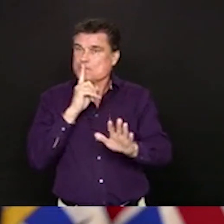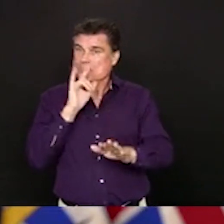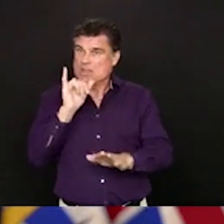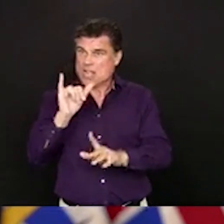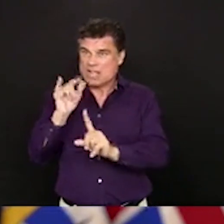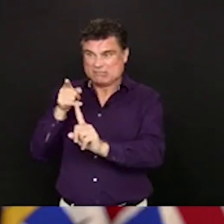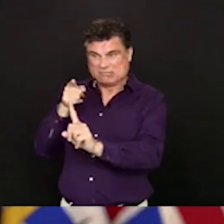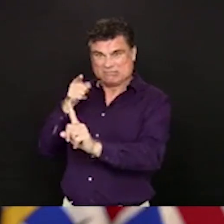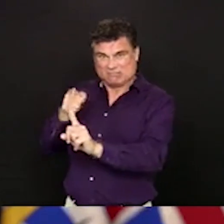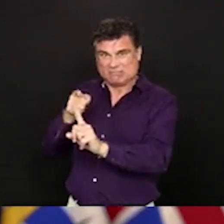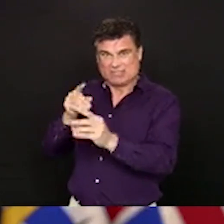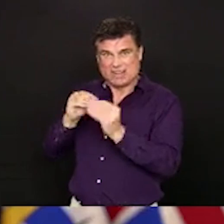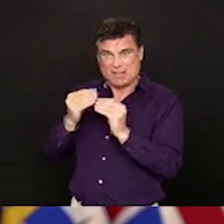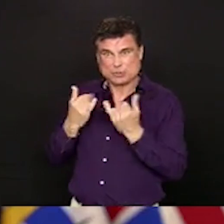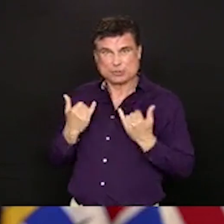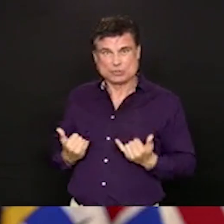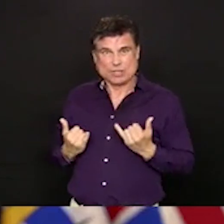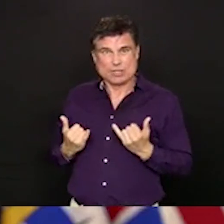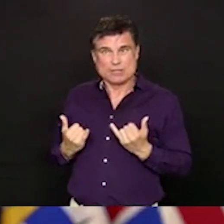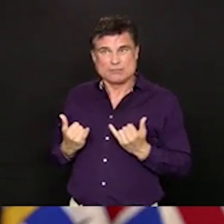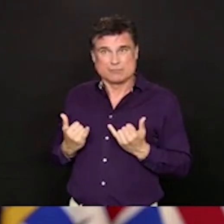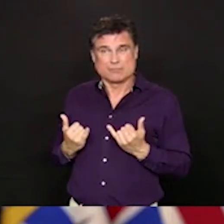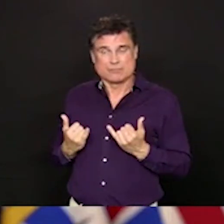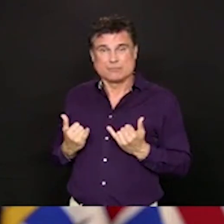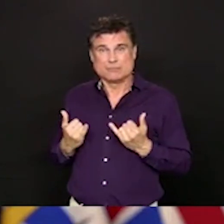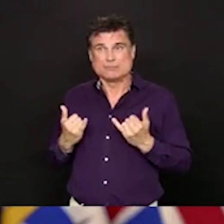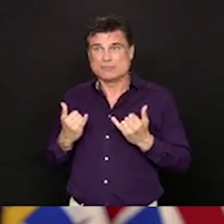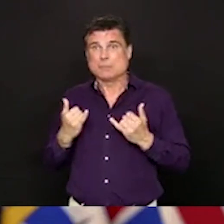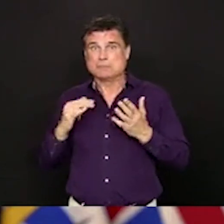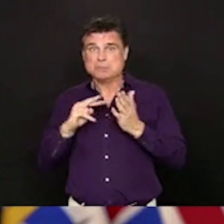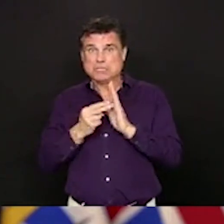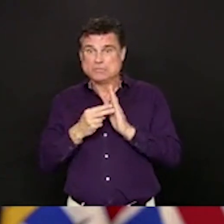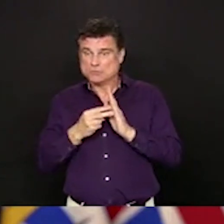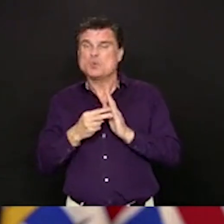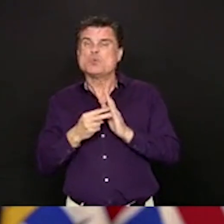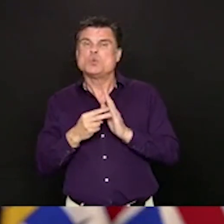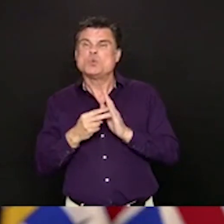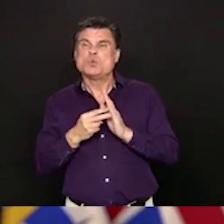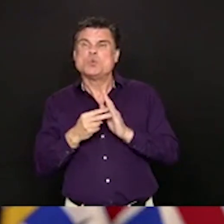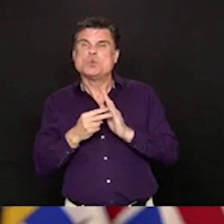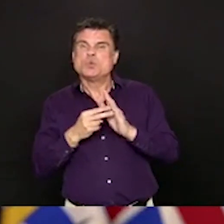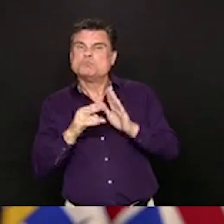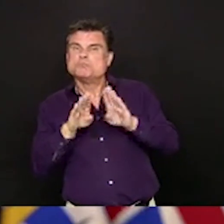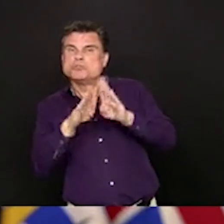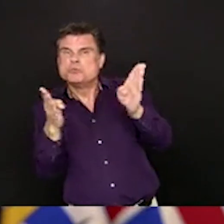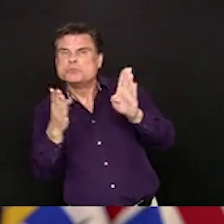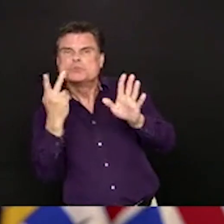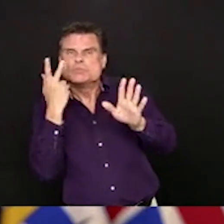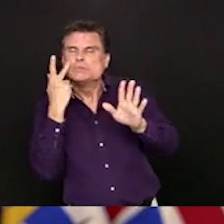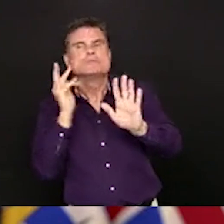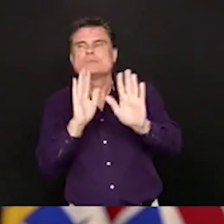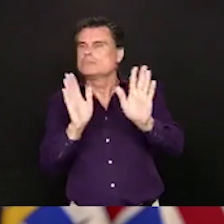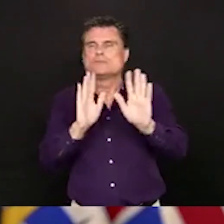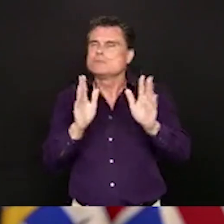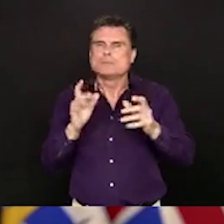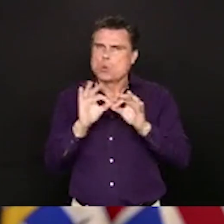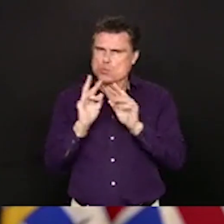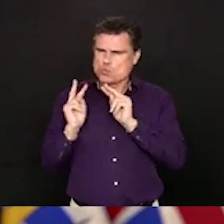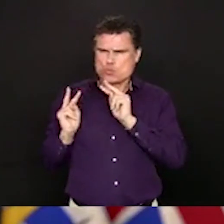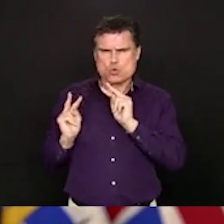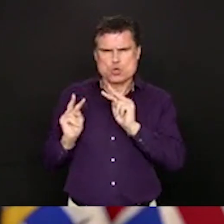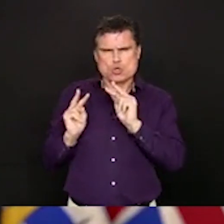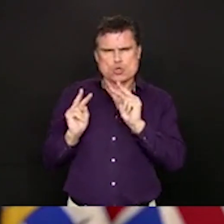and how they're evolving, making sure that we have the surveillance in place to recognize things early, both individual